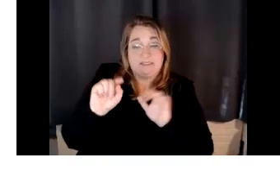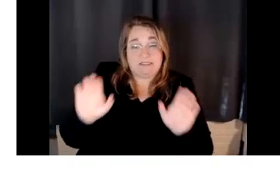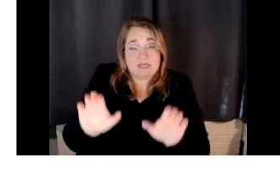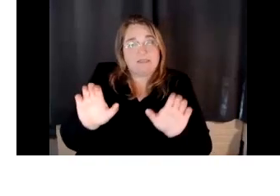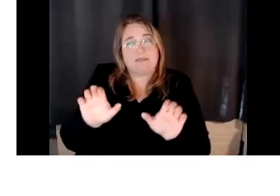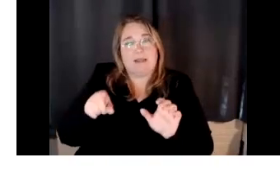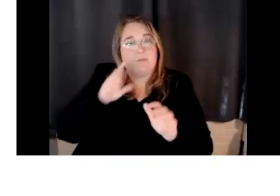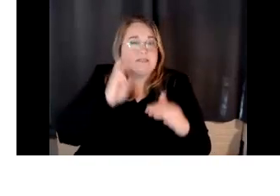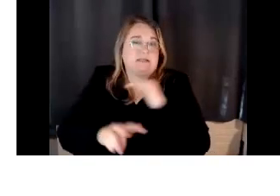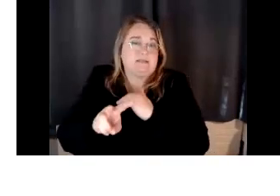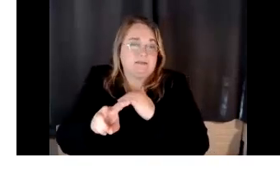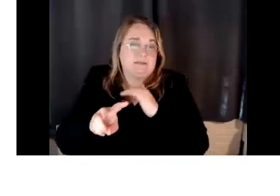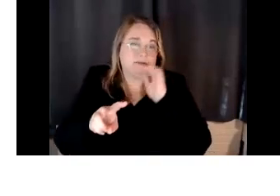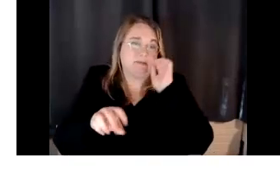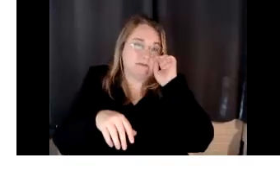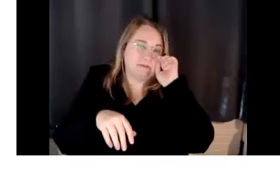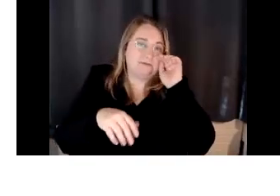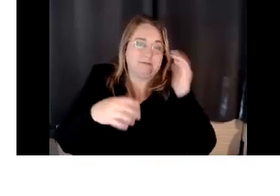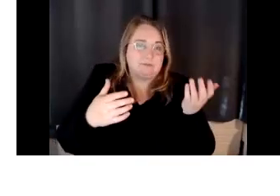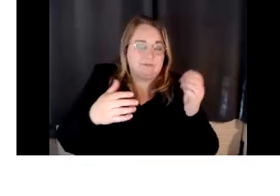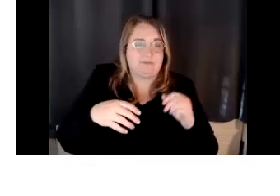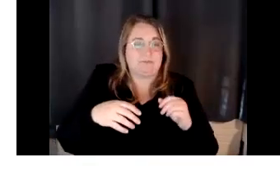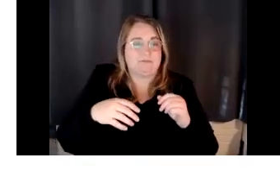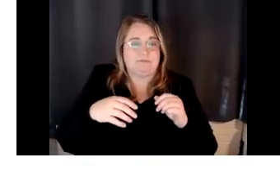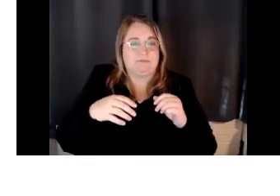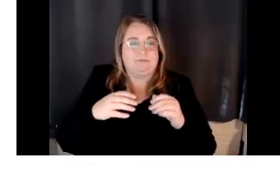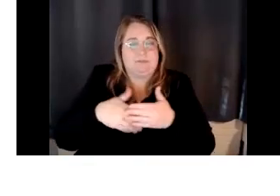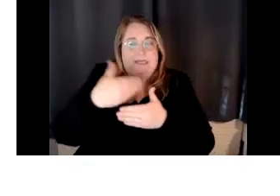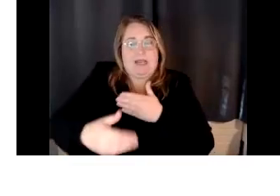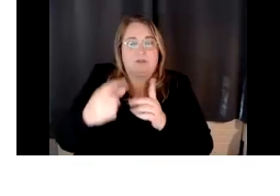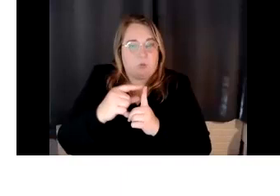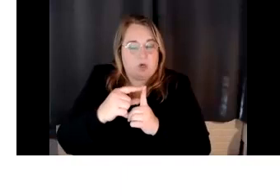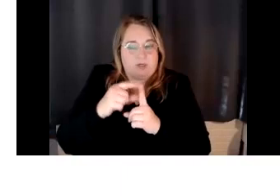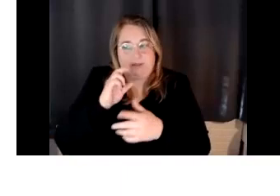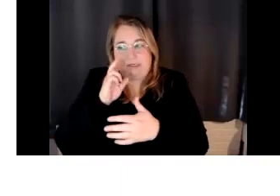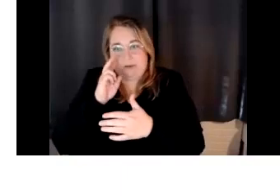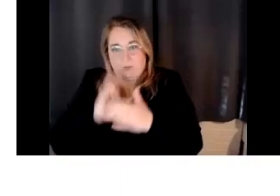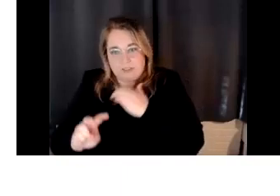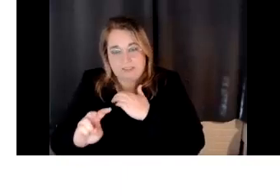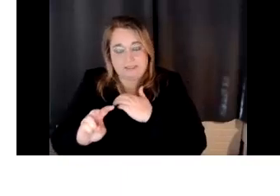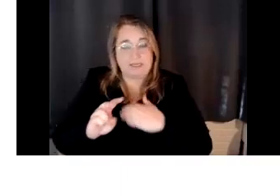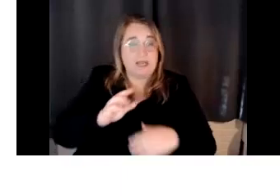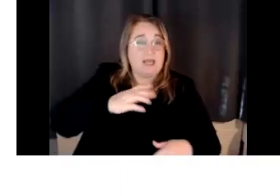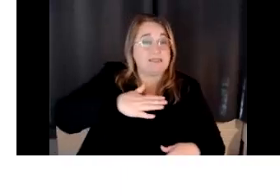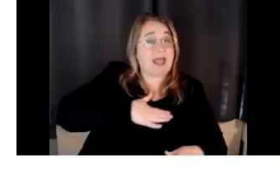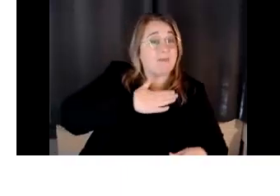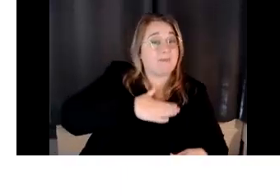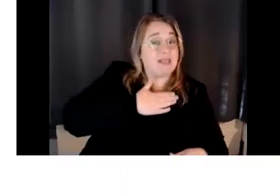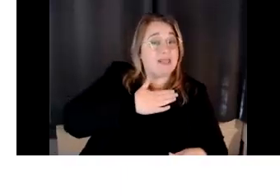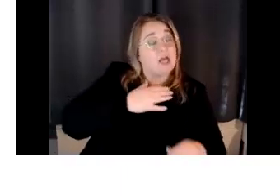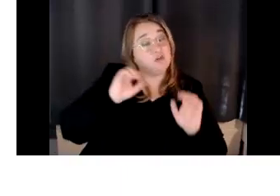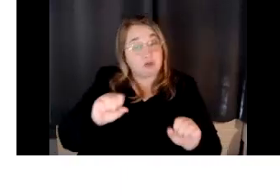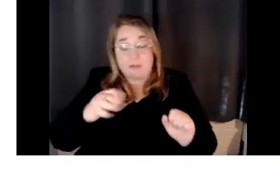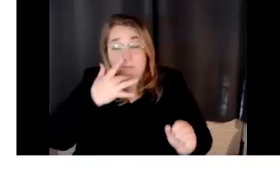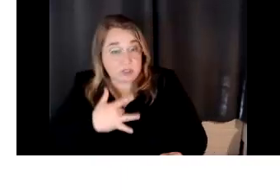chatbot, the next word. So, just like happy, I could have been happy birthday, right? Could have been,